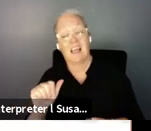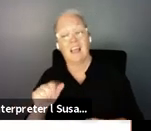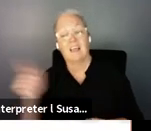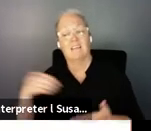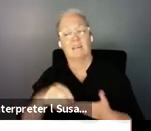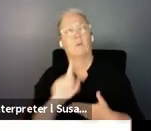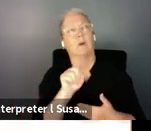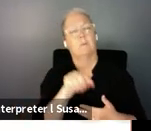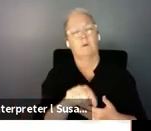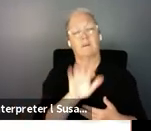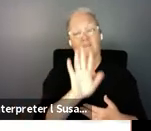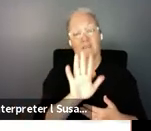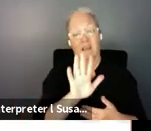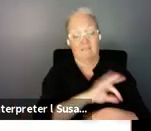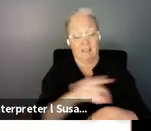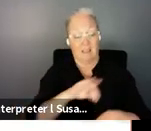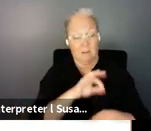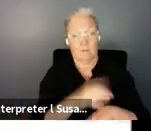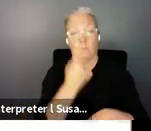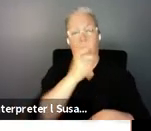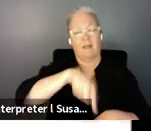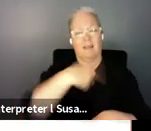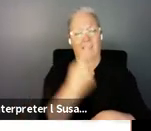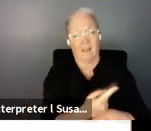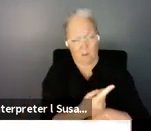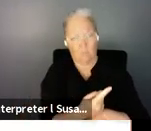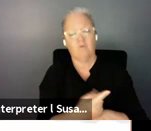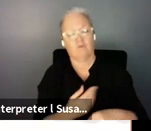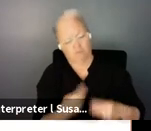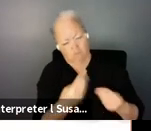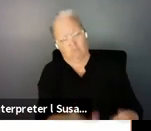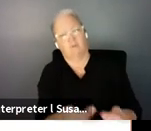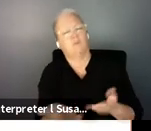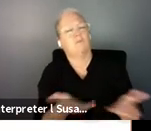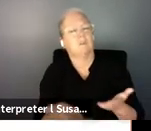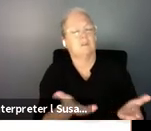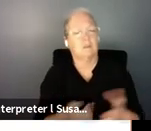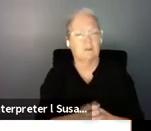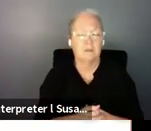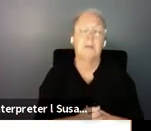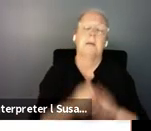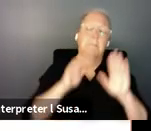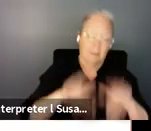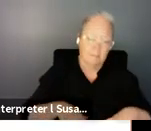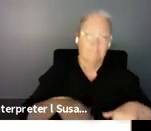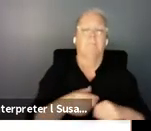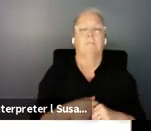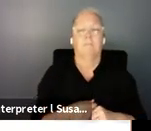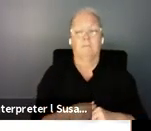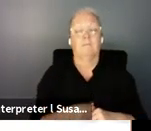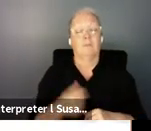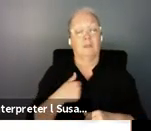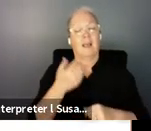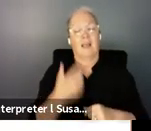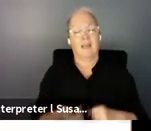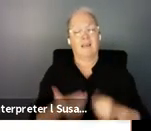per hour for the service anyway um one of the good things is that we have the universal coverage